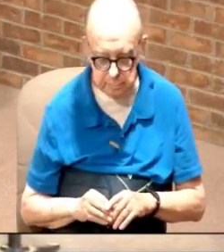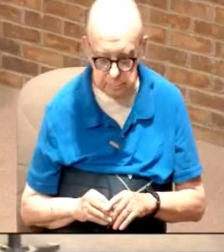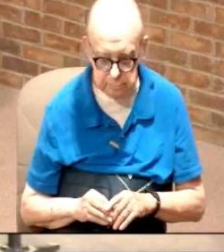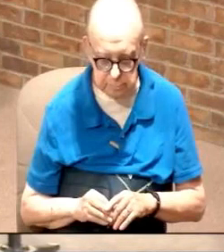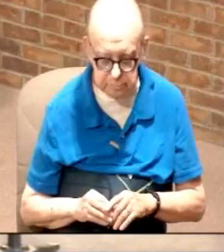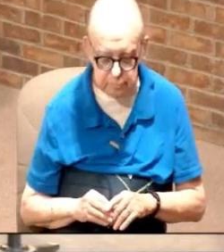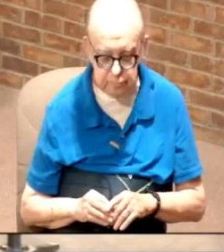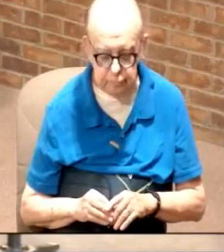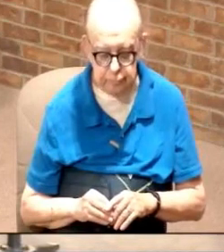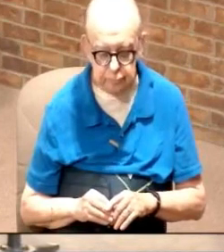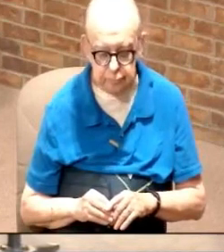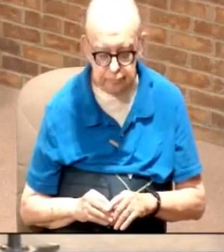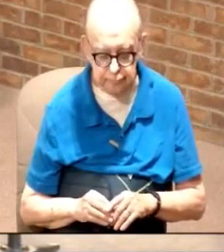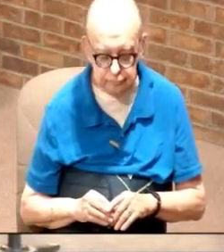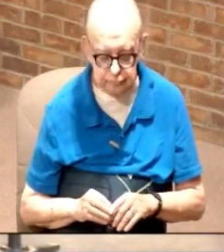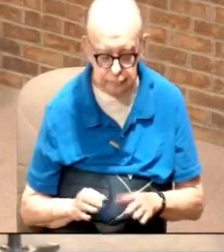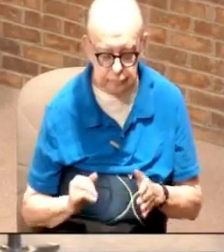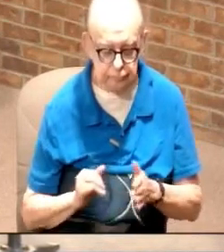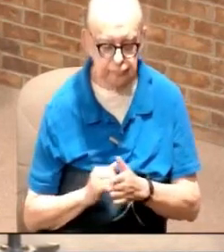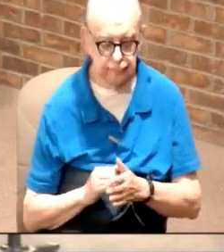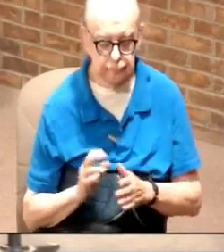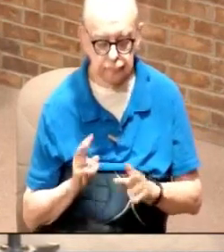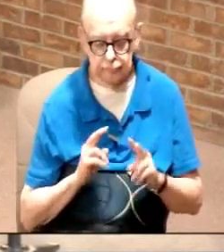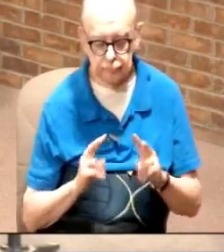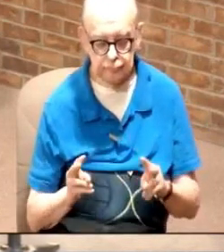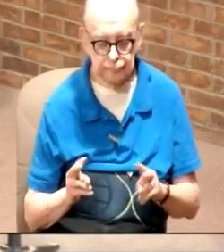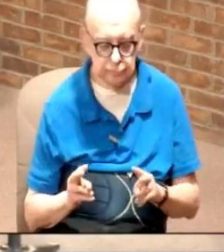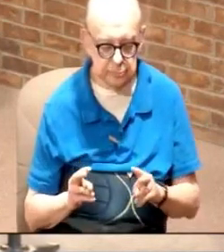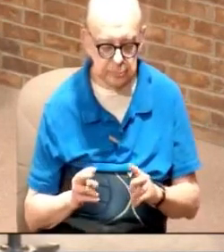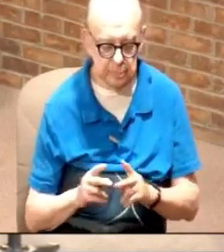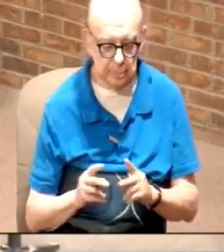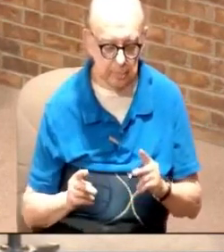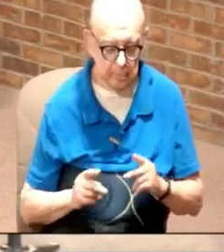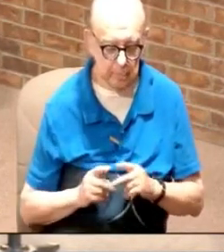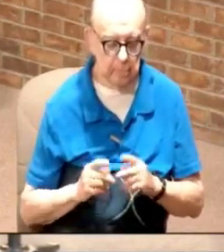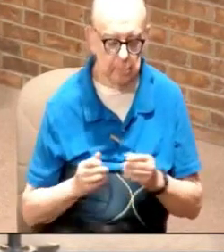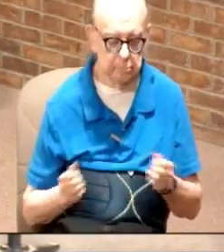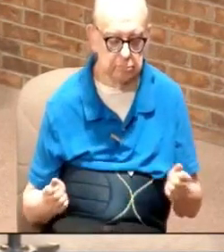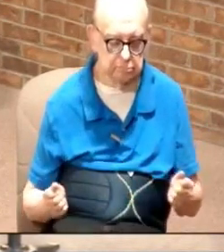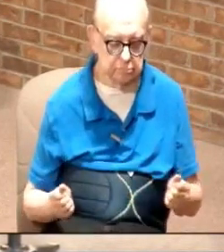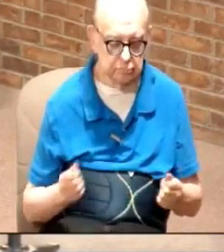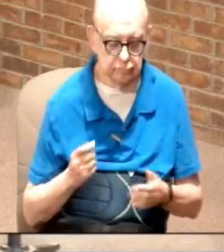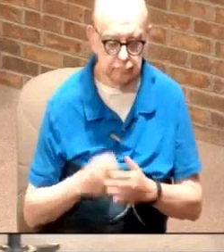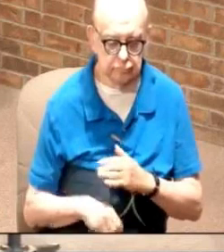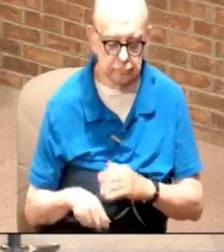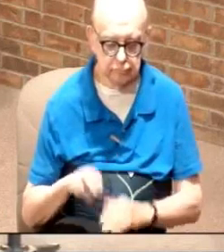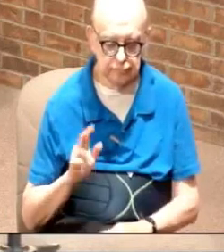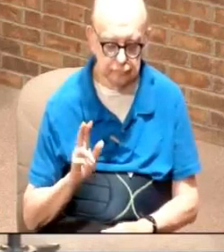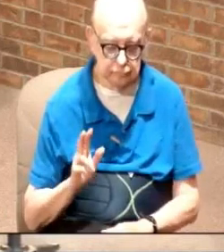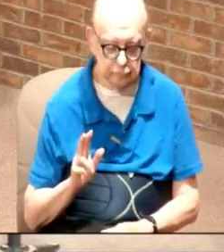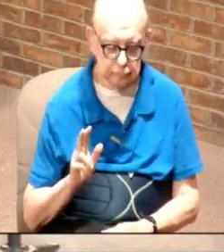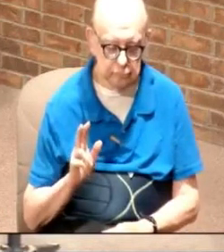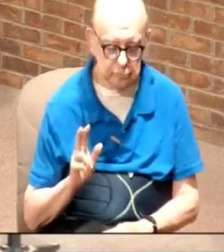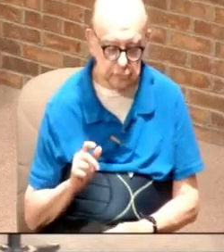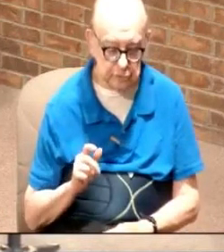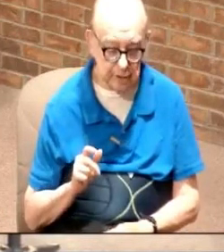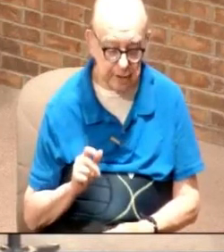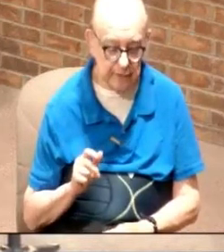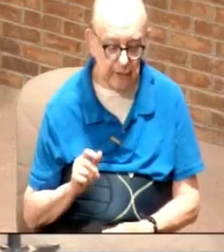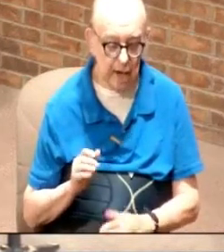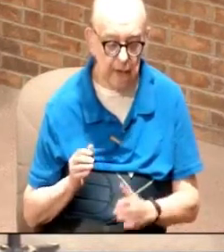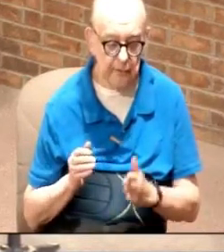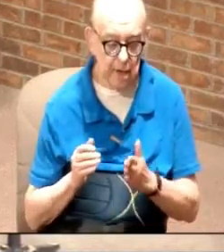doing that they were looking at a piece of land that was going to cost them 25 million dollars